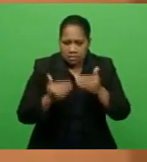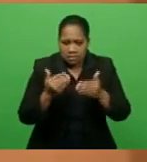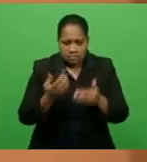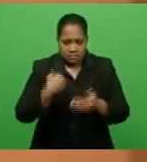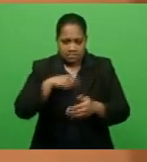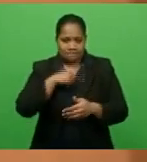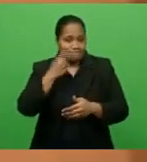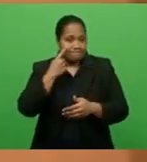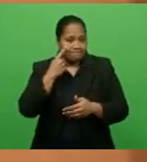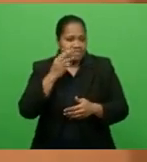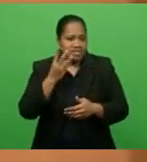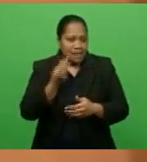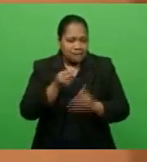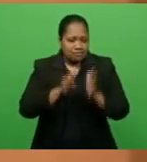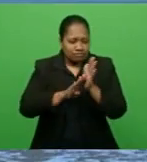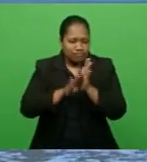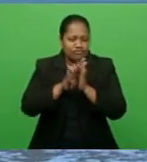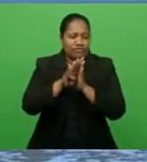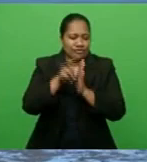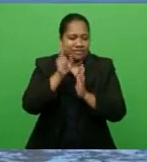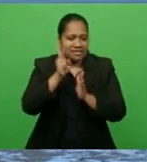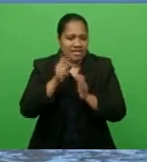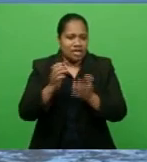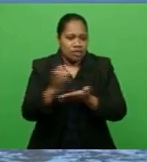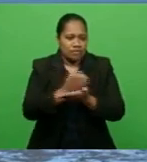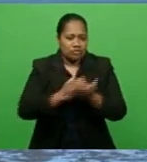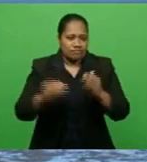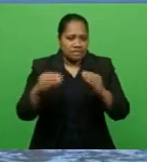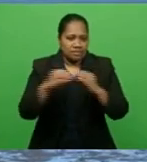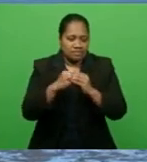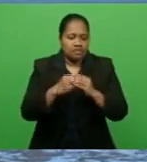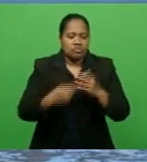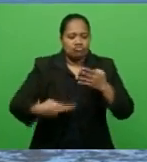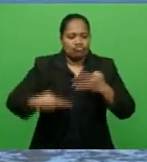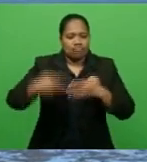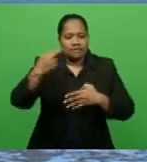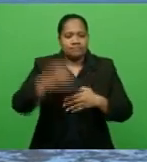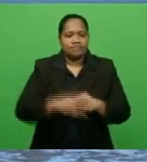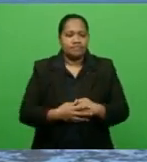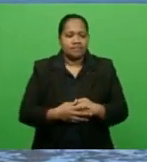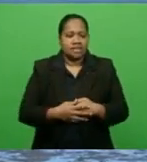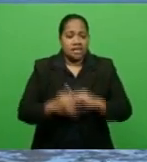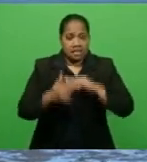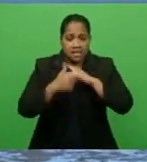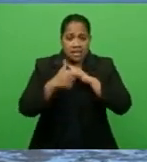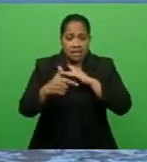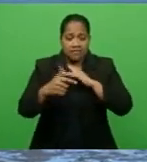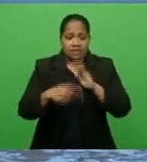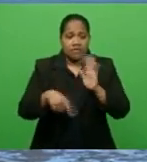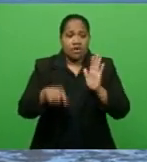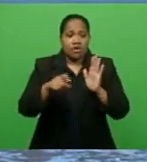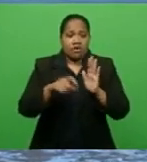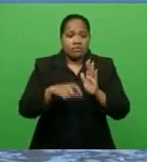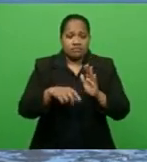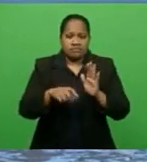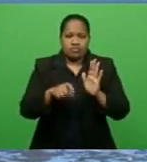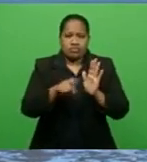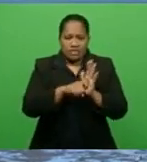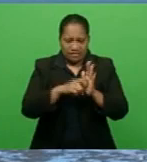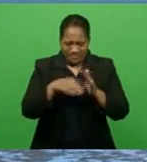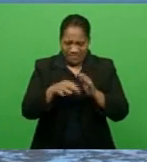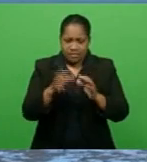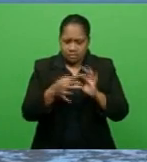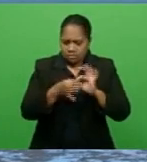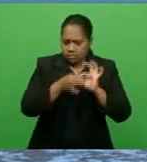pickup in conventional bank lending rates. The RBF governor says the level of foreign reserves is linked with the level of liquidity in the system.